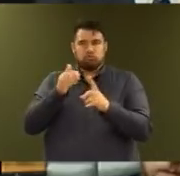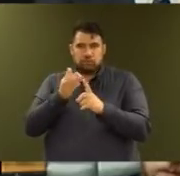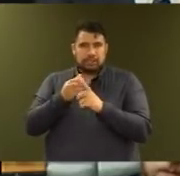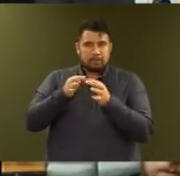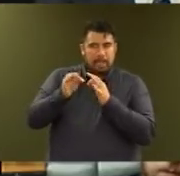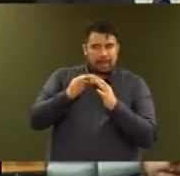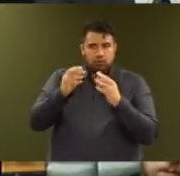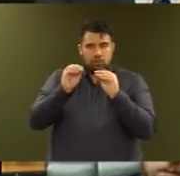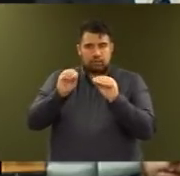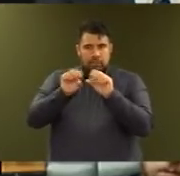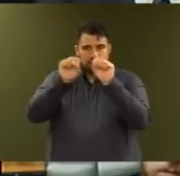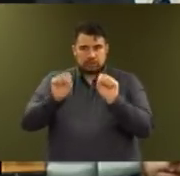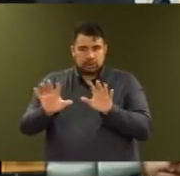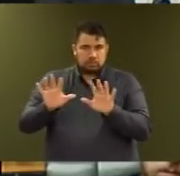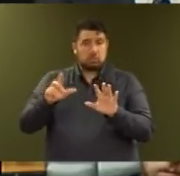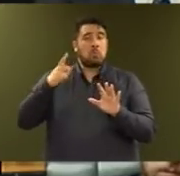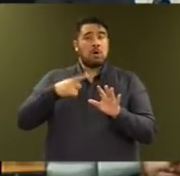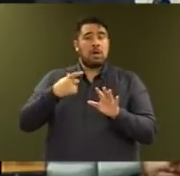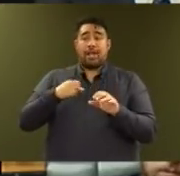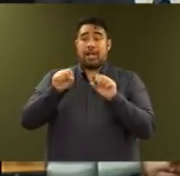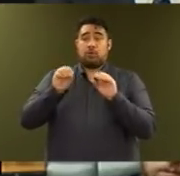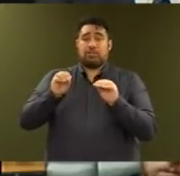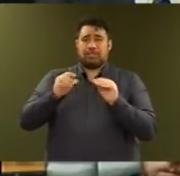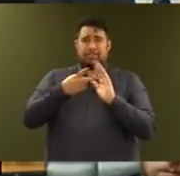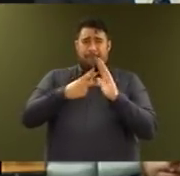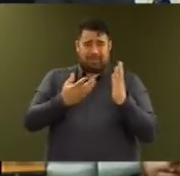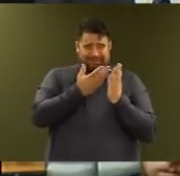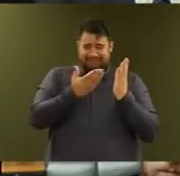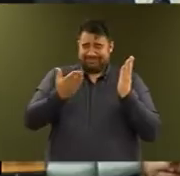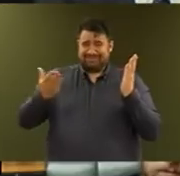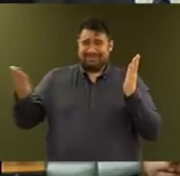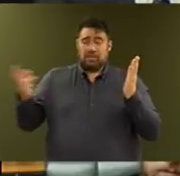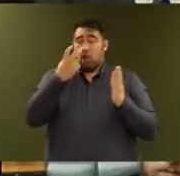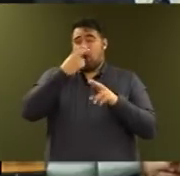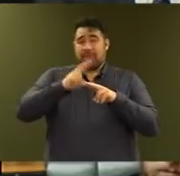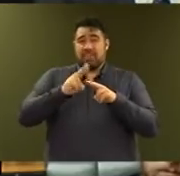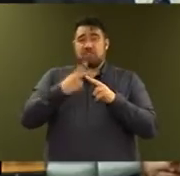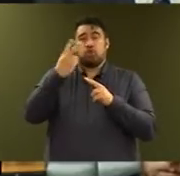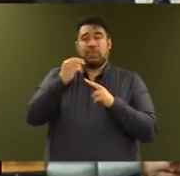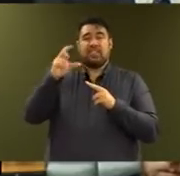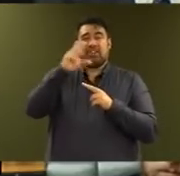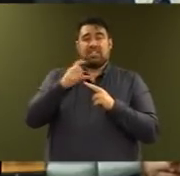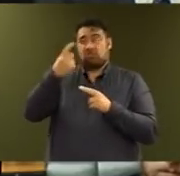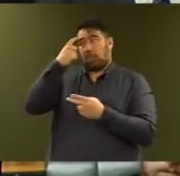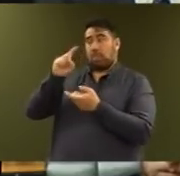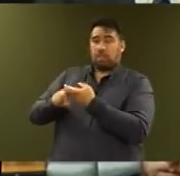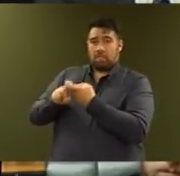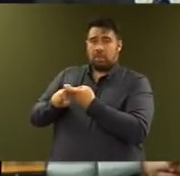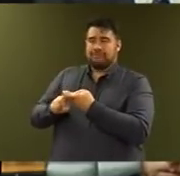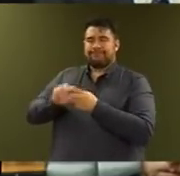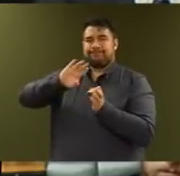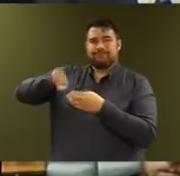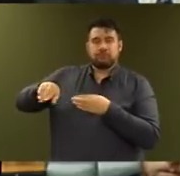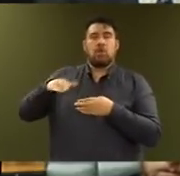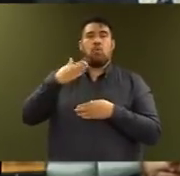system. Too much of our education policy is stuck in a 20th century mindset. To this end, we are